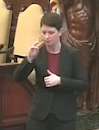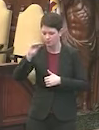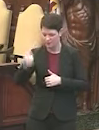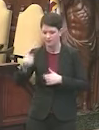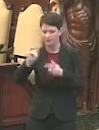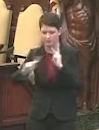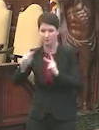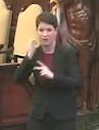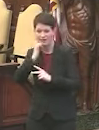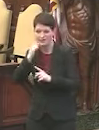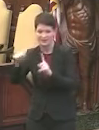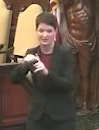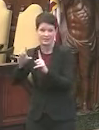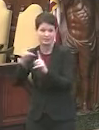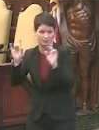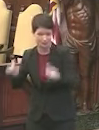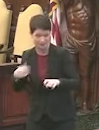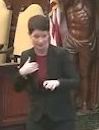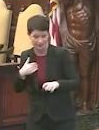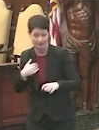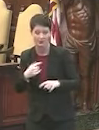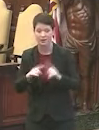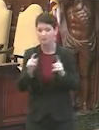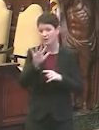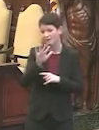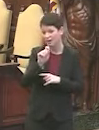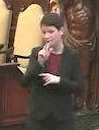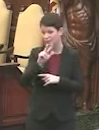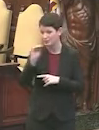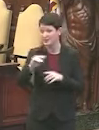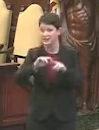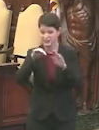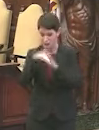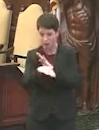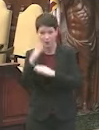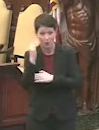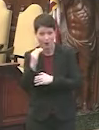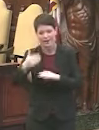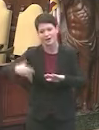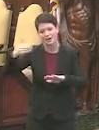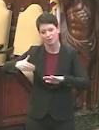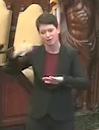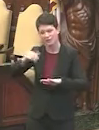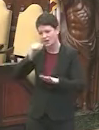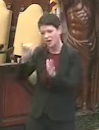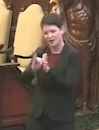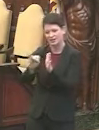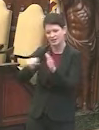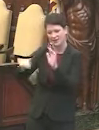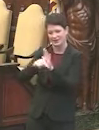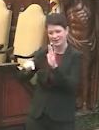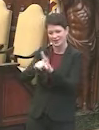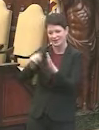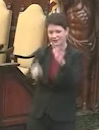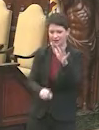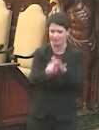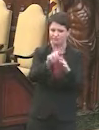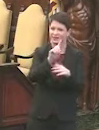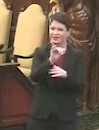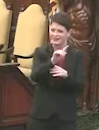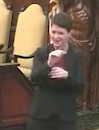positive. Now, even that 5.3% is lower because we had many previously unidentified negatives that came into our data.